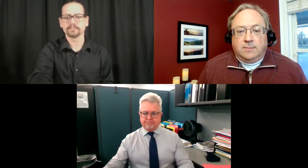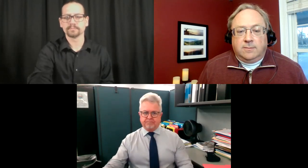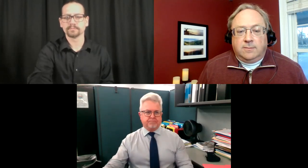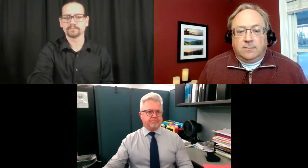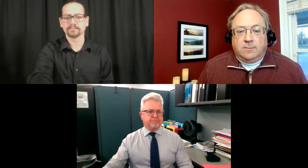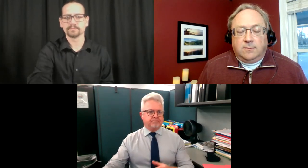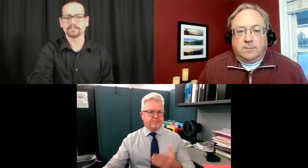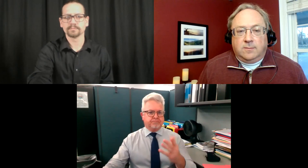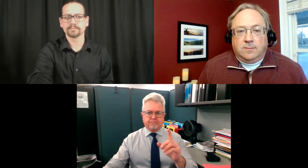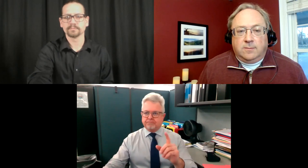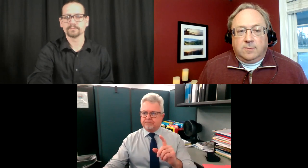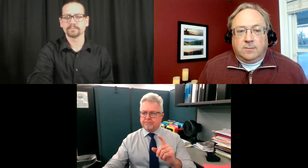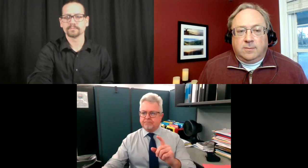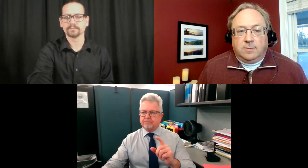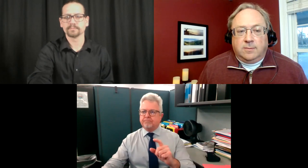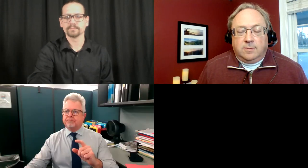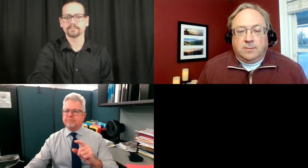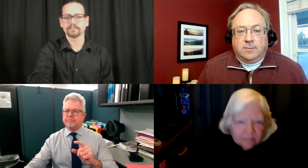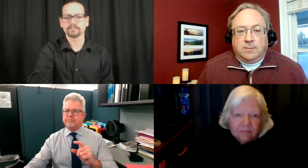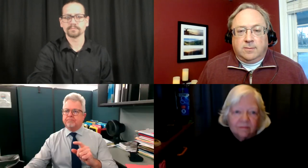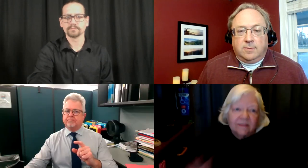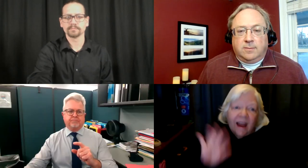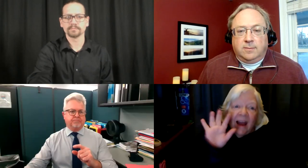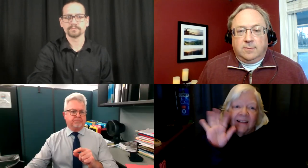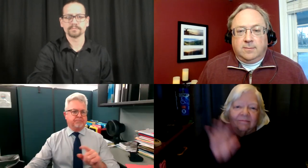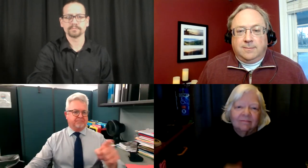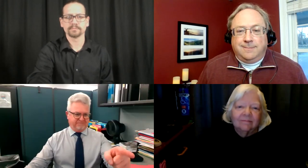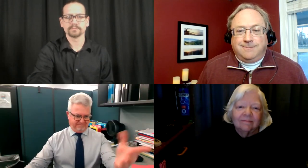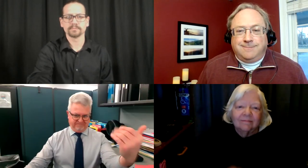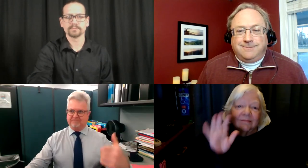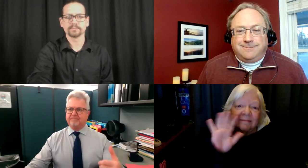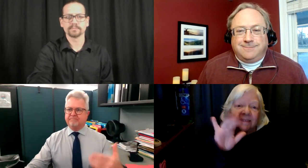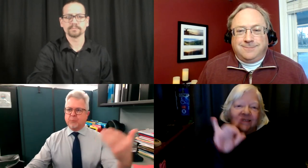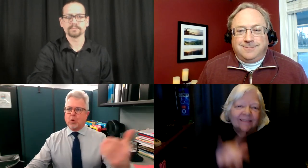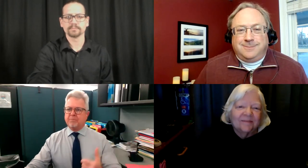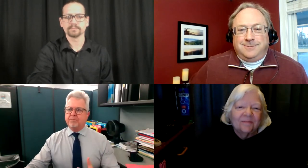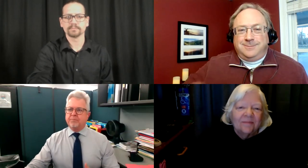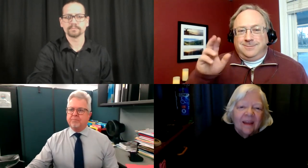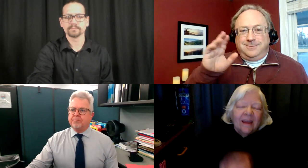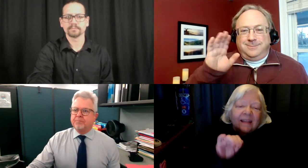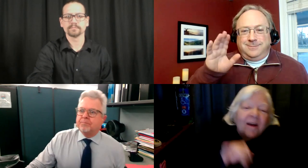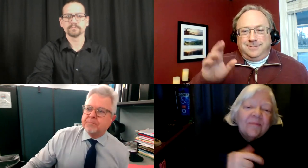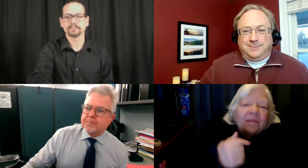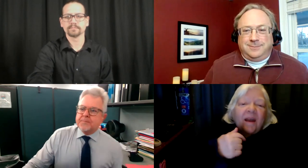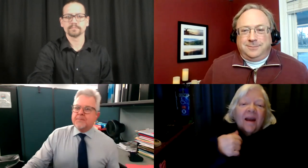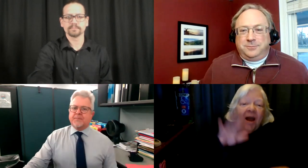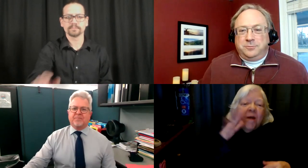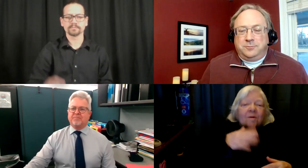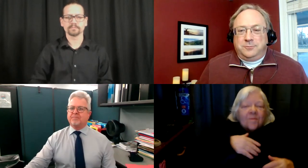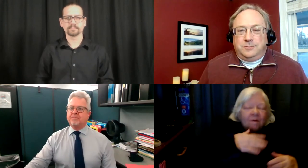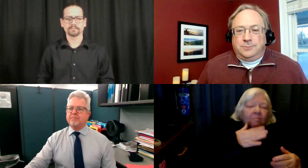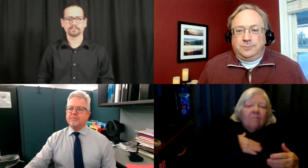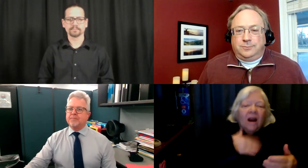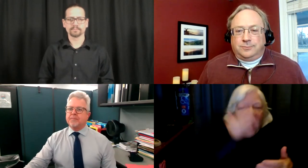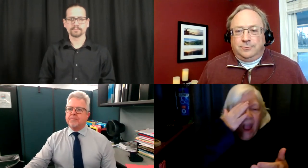it's Nancy Belair-Geron, Ray's wife, and I see Nancy. Perfect. Nancy, you can ask the question directly.